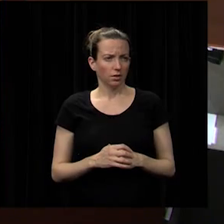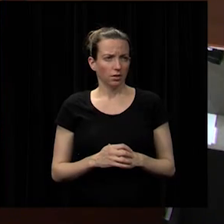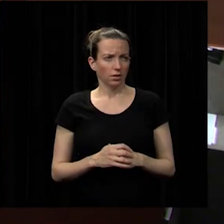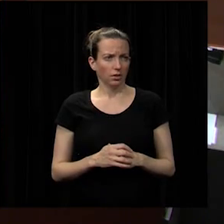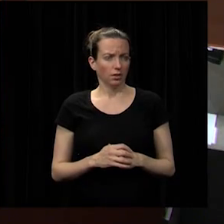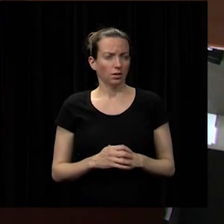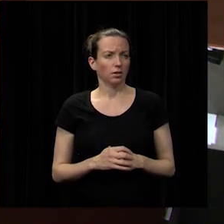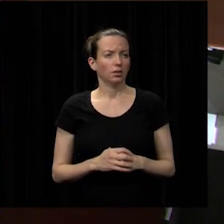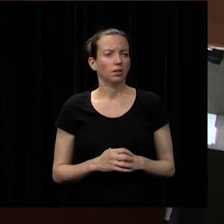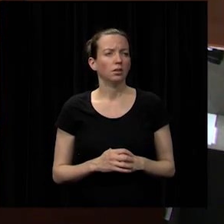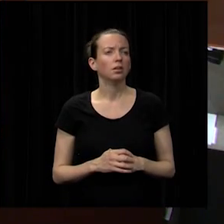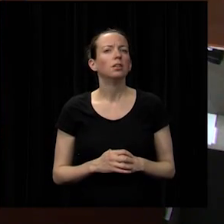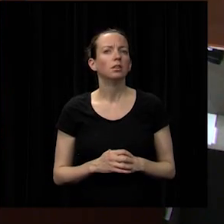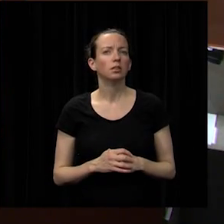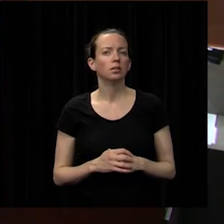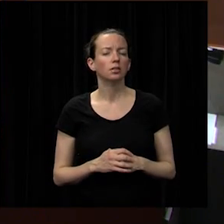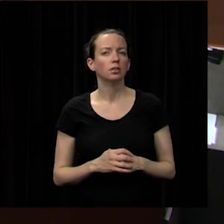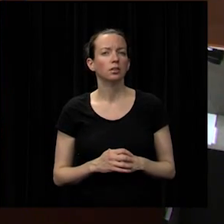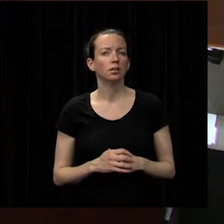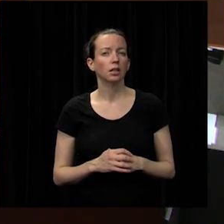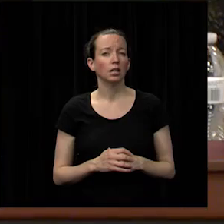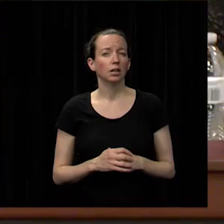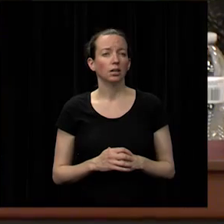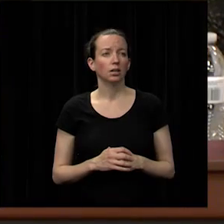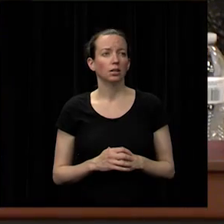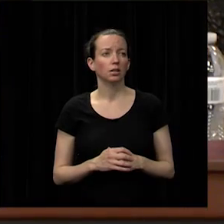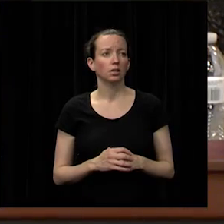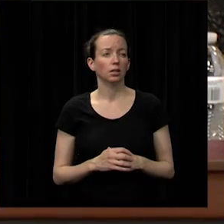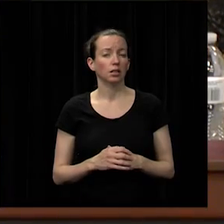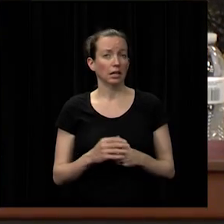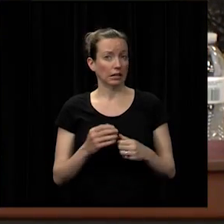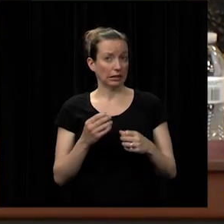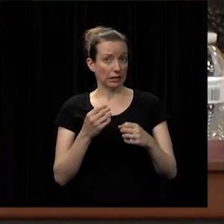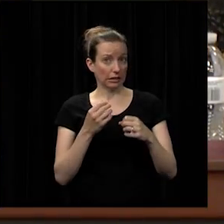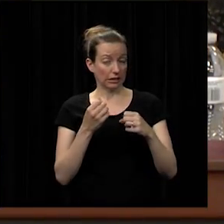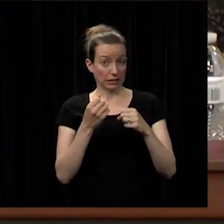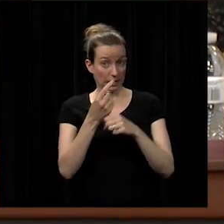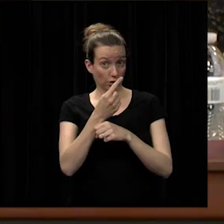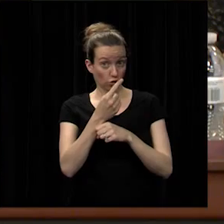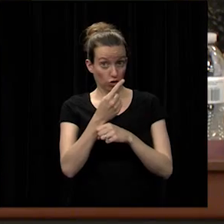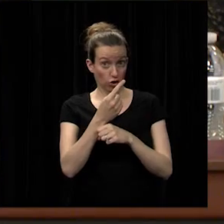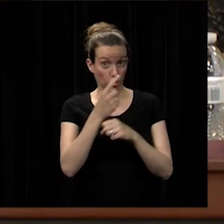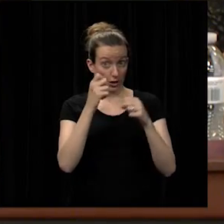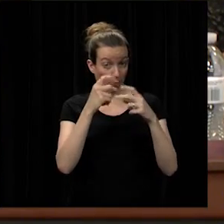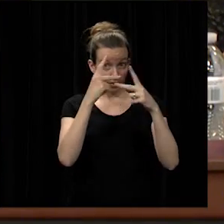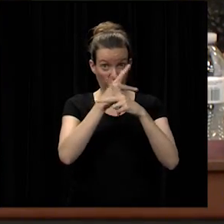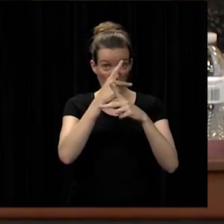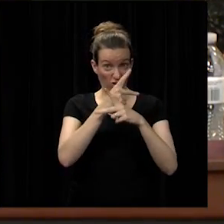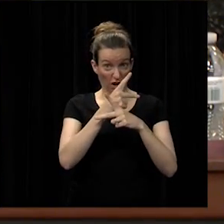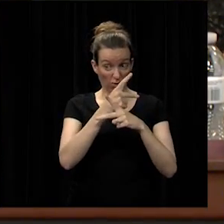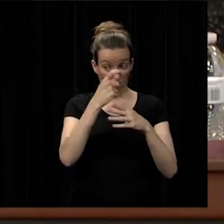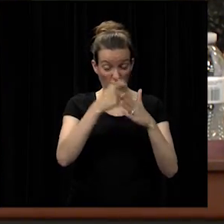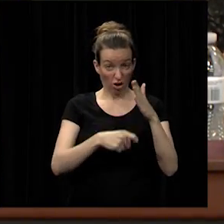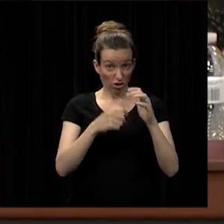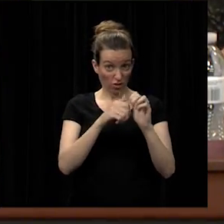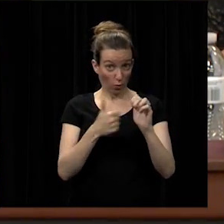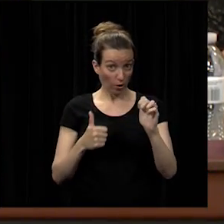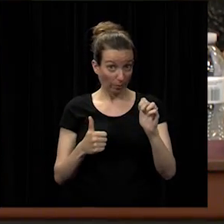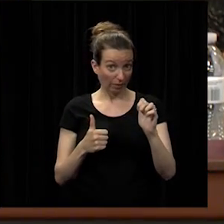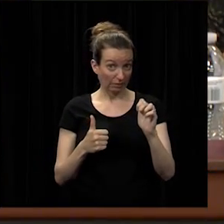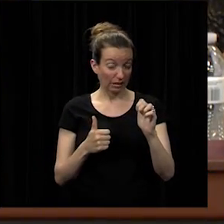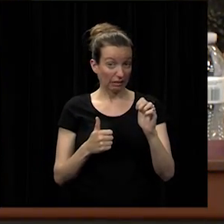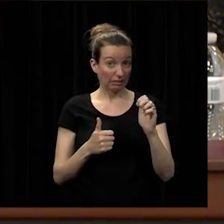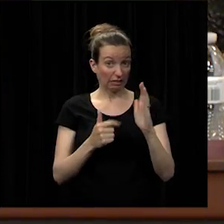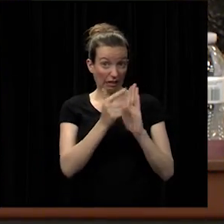just as a decision-making process next year is there a way of uh tabulating the cost avoidance like you know legal counsel we get